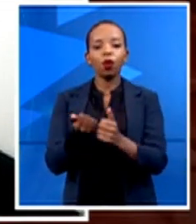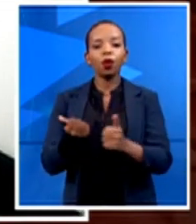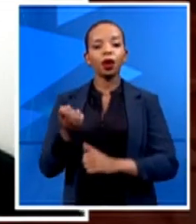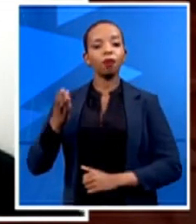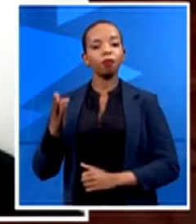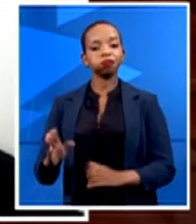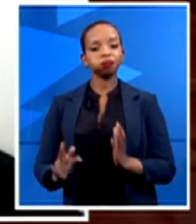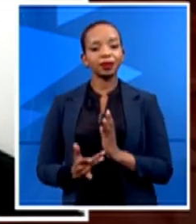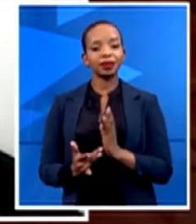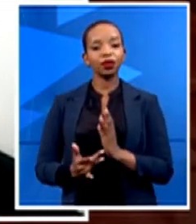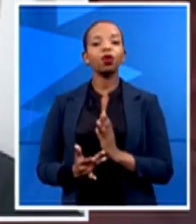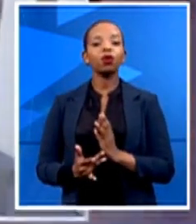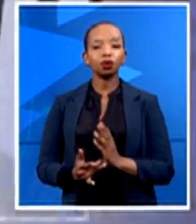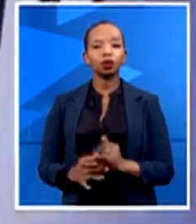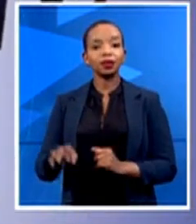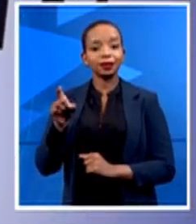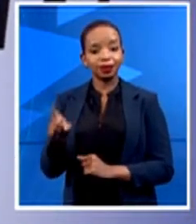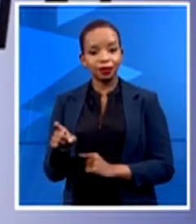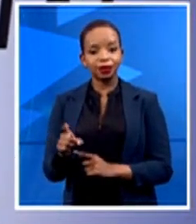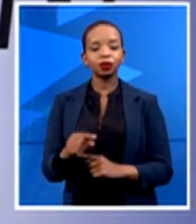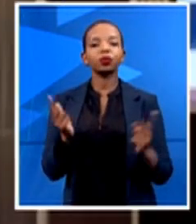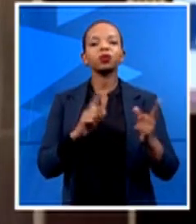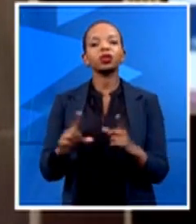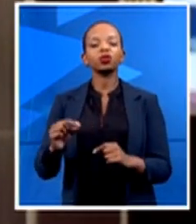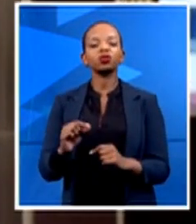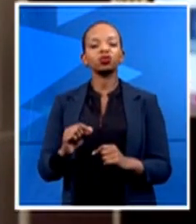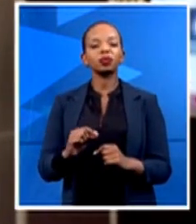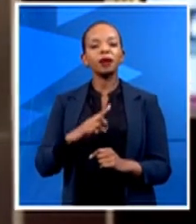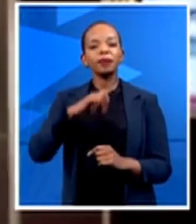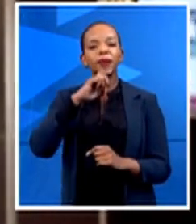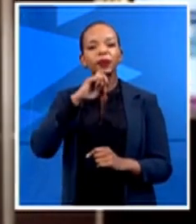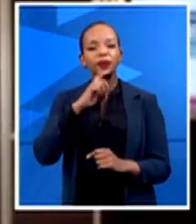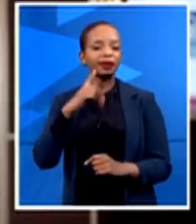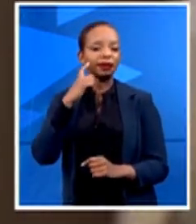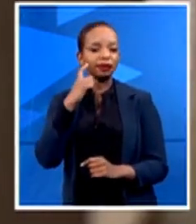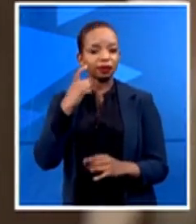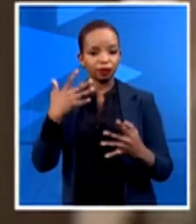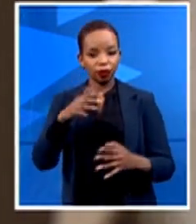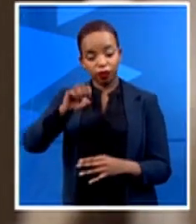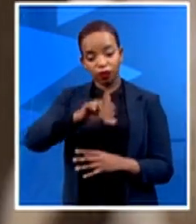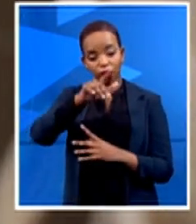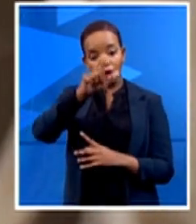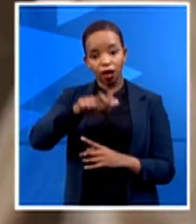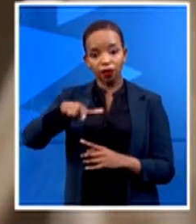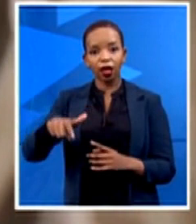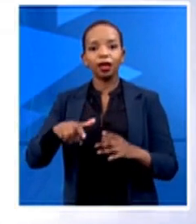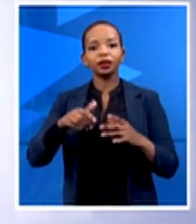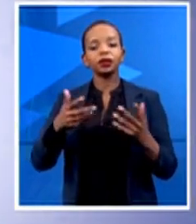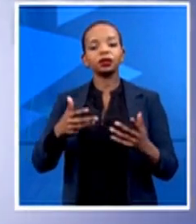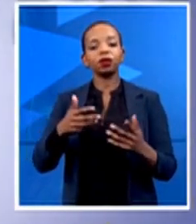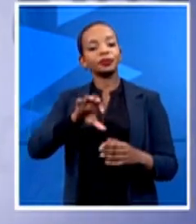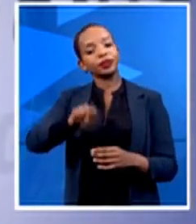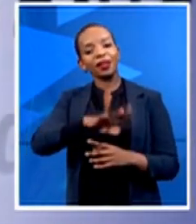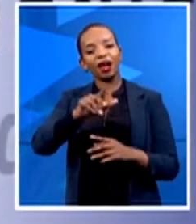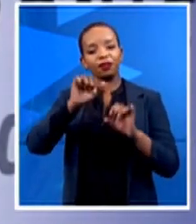be user-friendly in the South African and African context. For instance, when you look at the public sector,